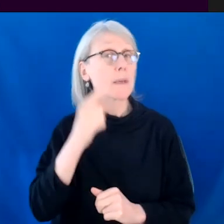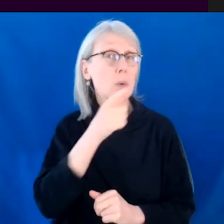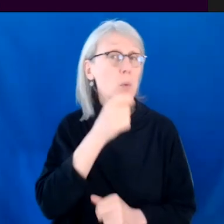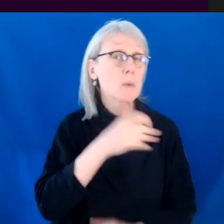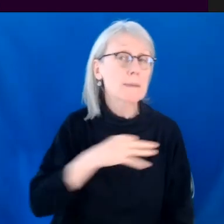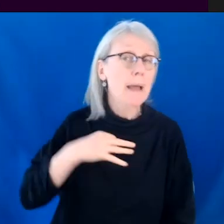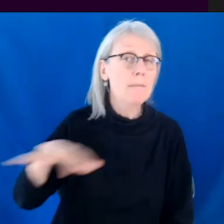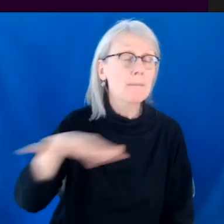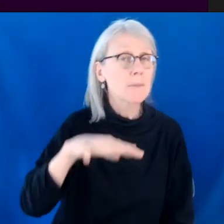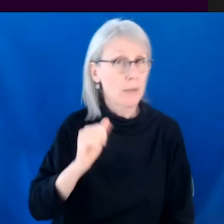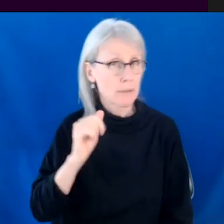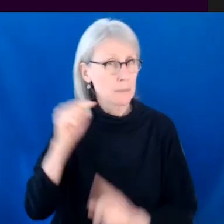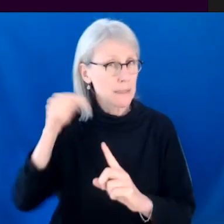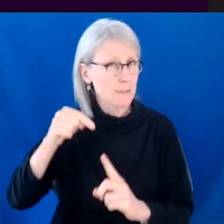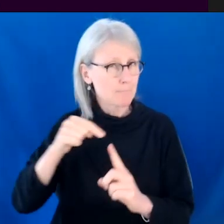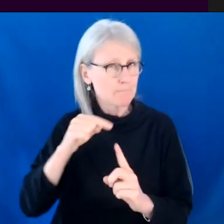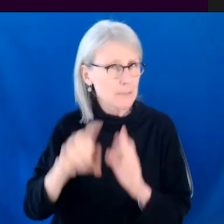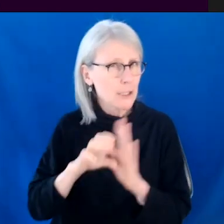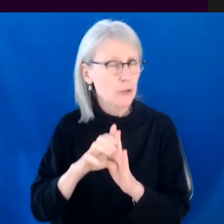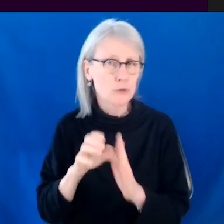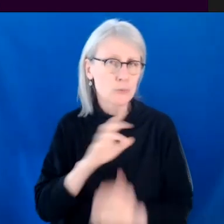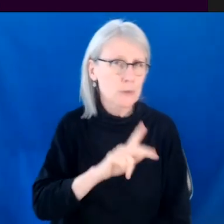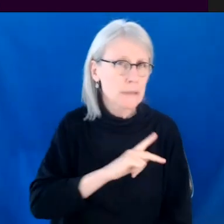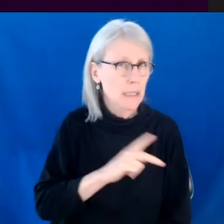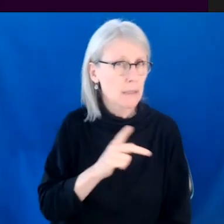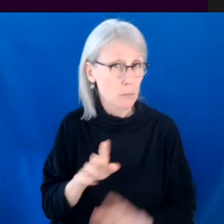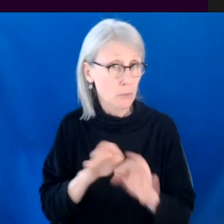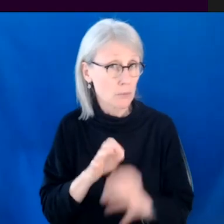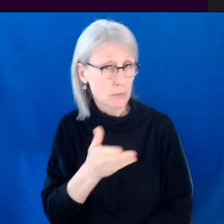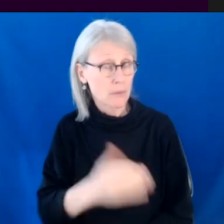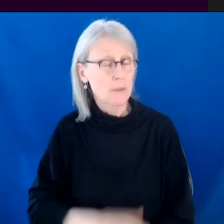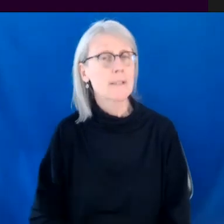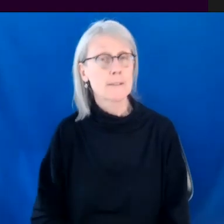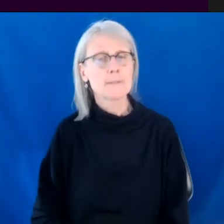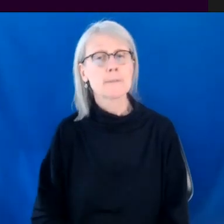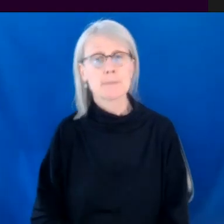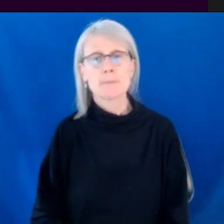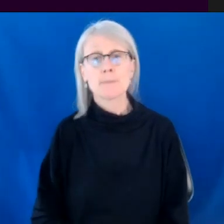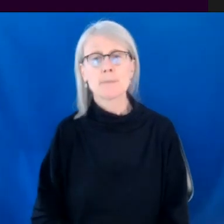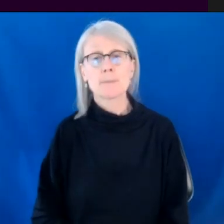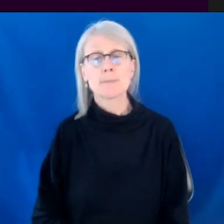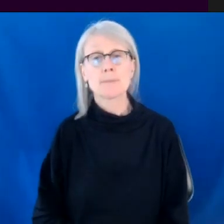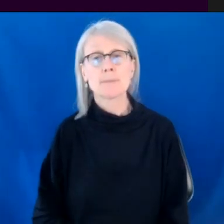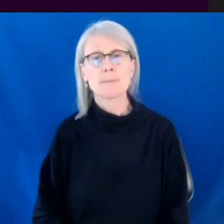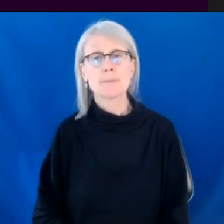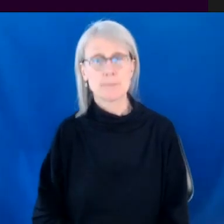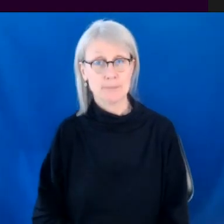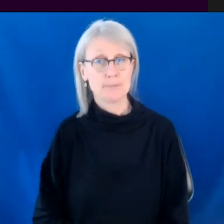Yes, I like, I like people who are willing to